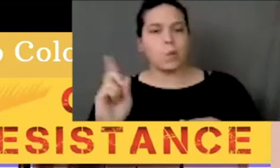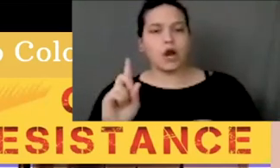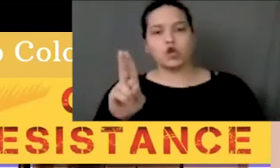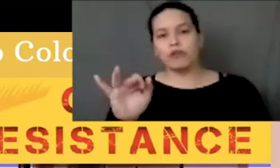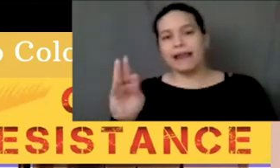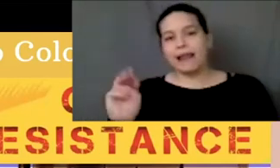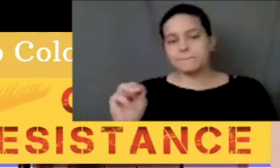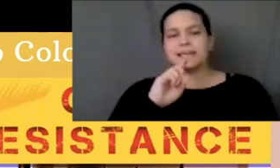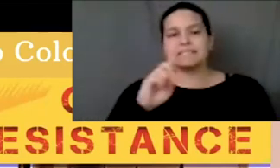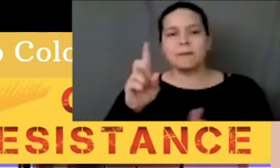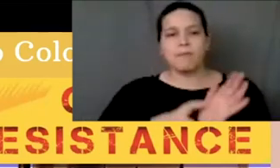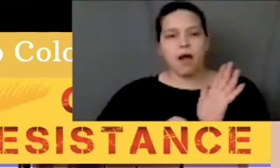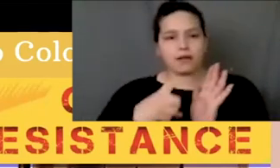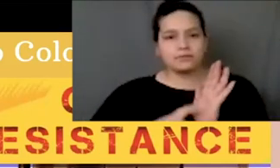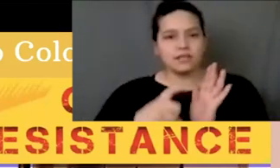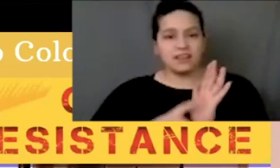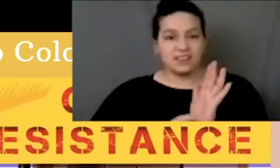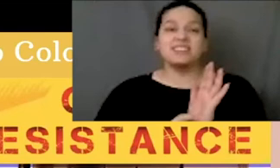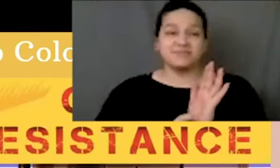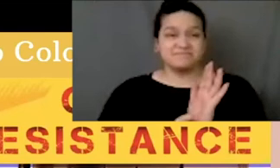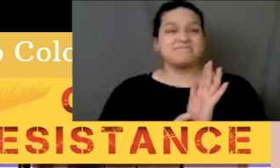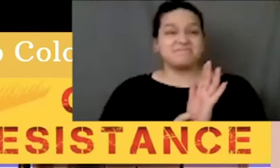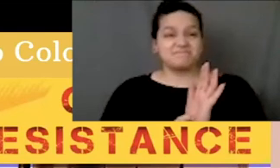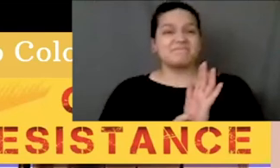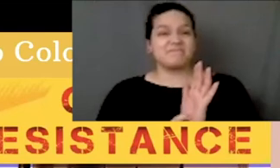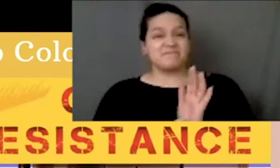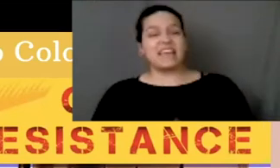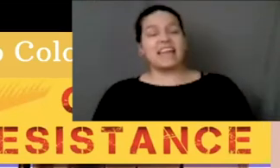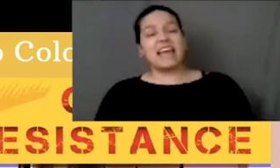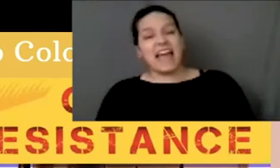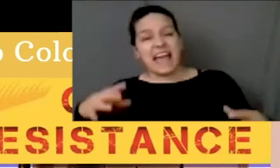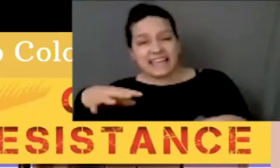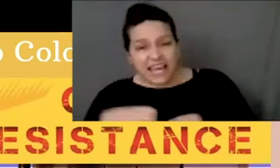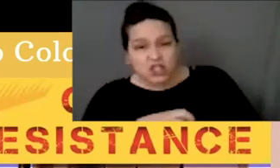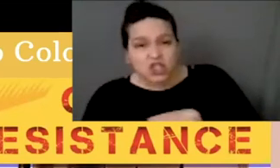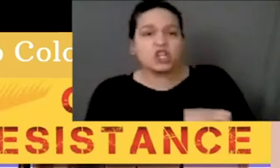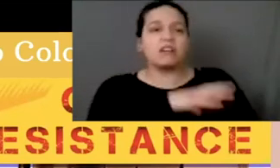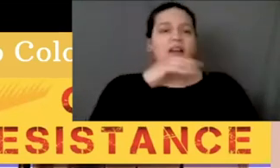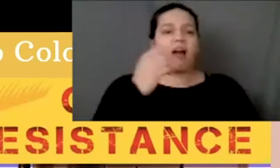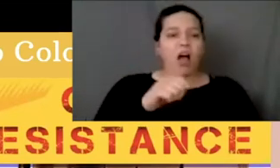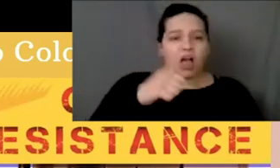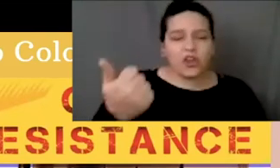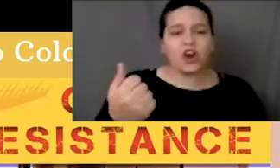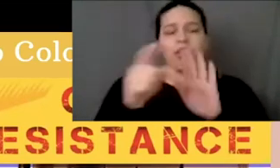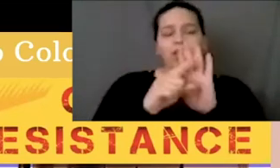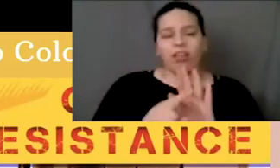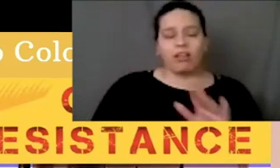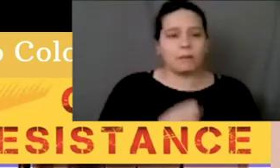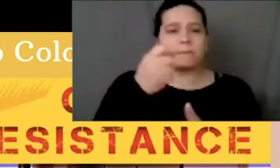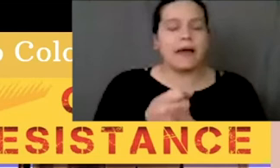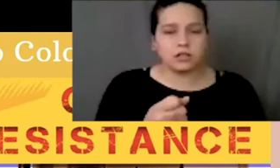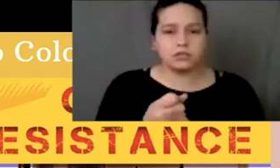for native people there are 15 times the national average. Native women on the Pine Ridge Reservation have